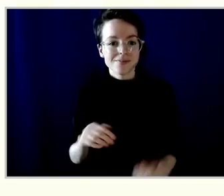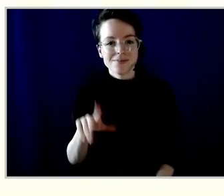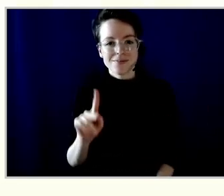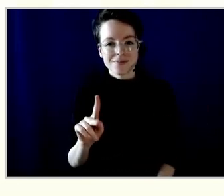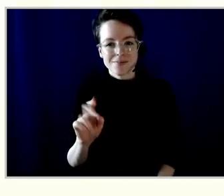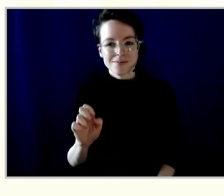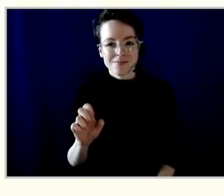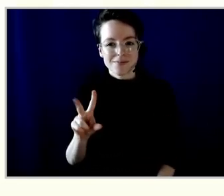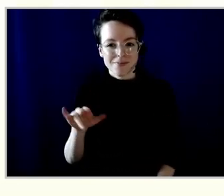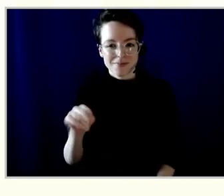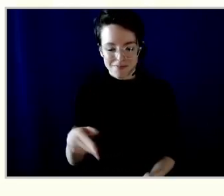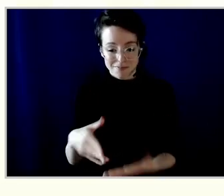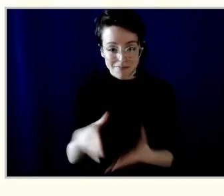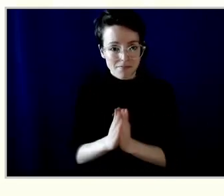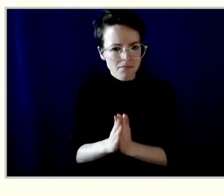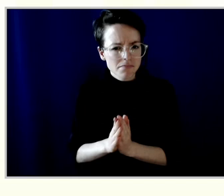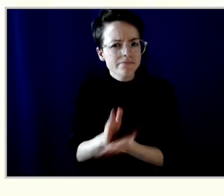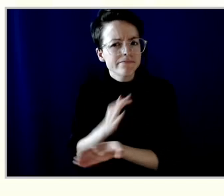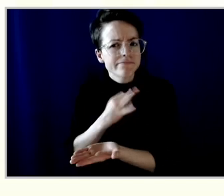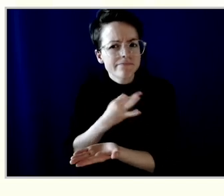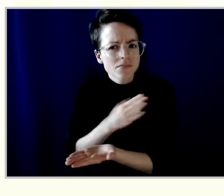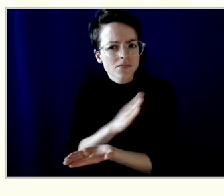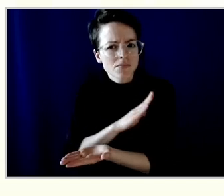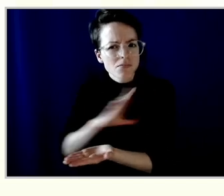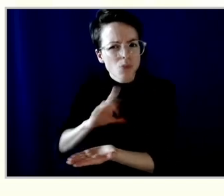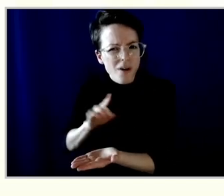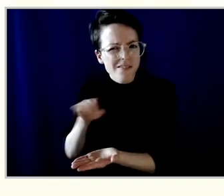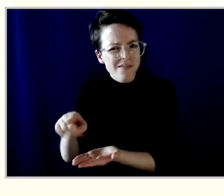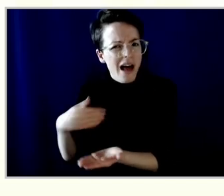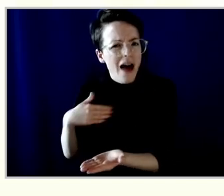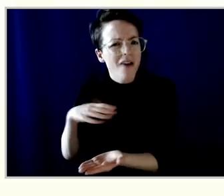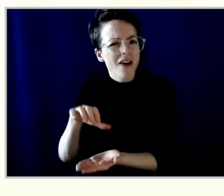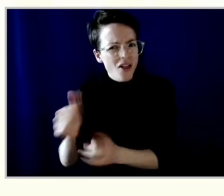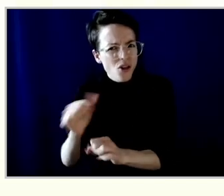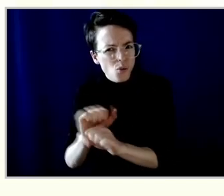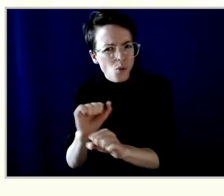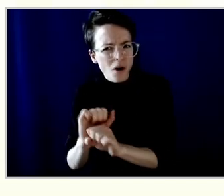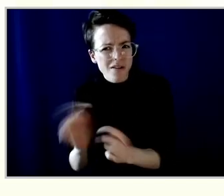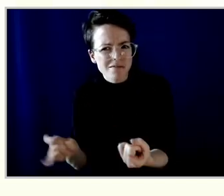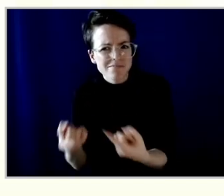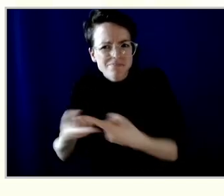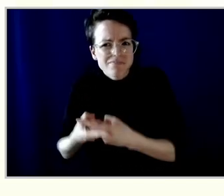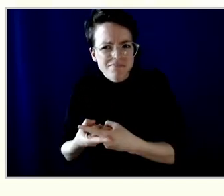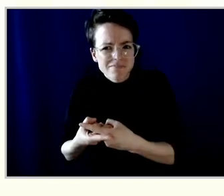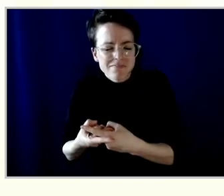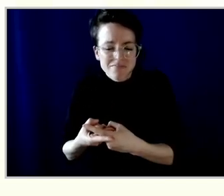do the board have other full-time commitments and can there be conflicts of interest?